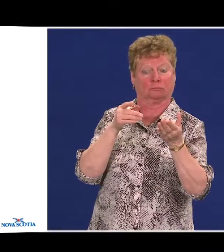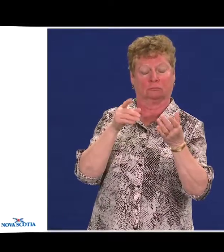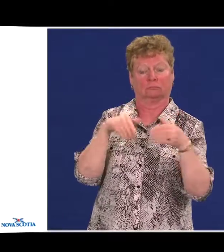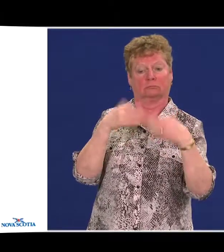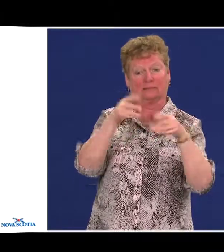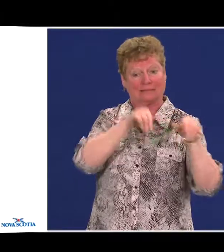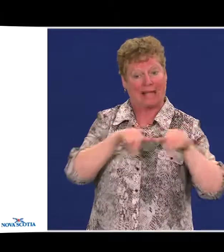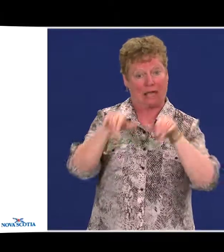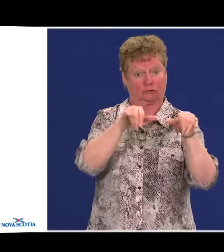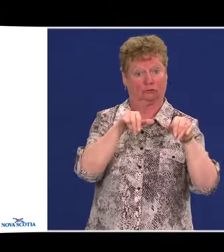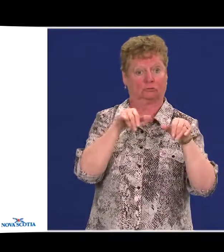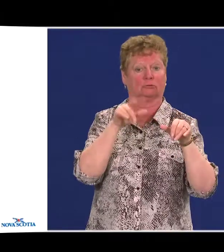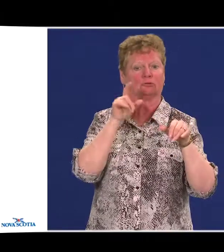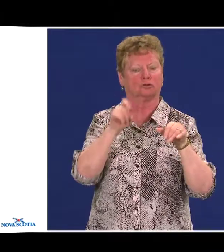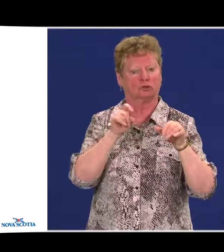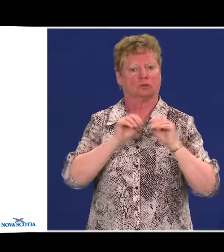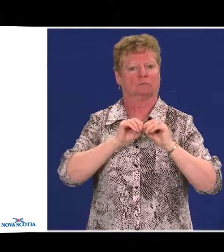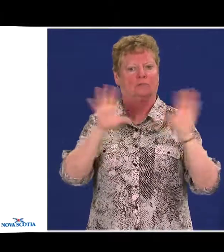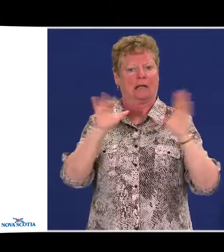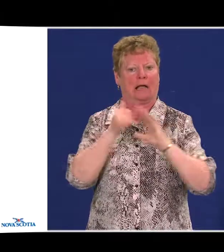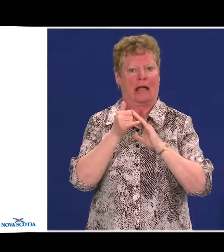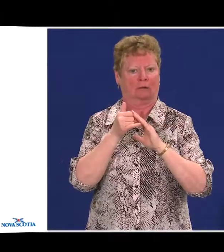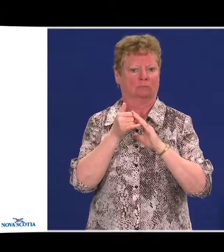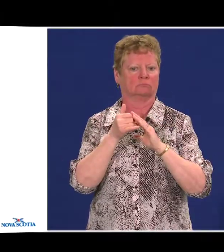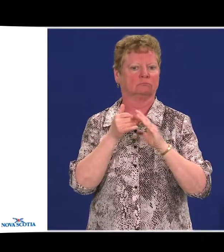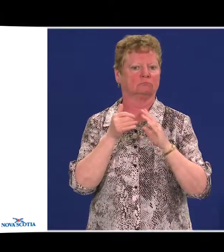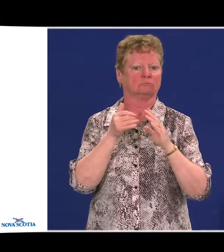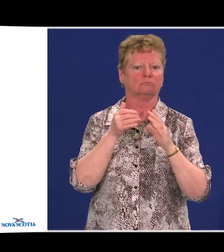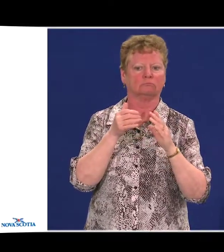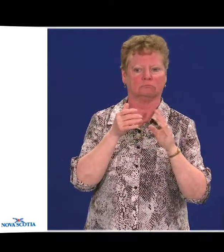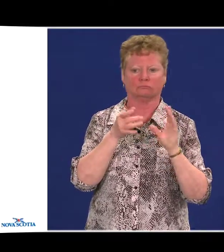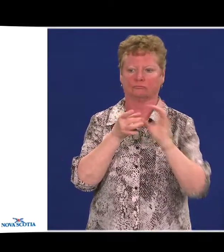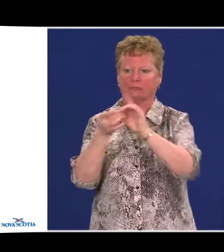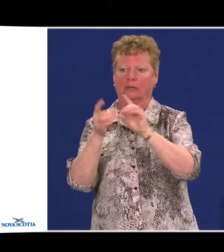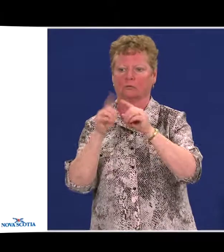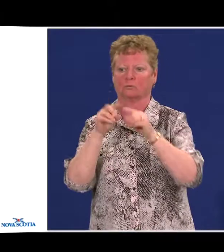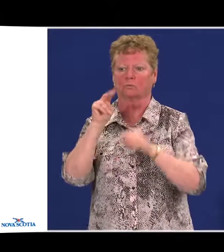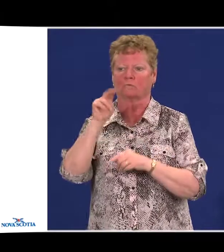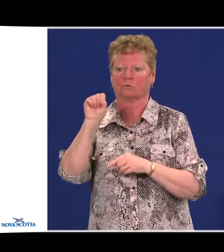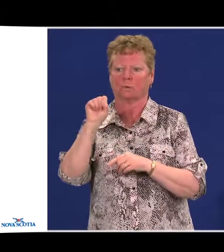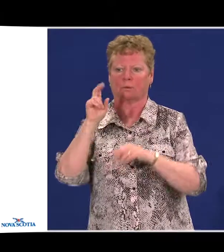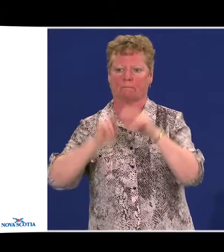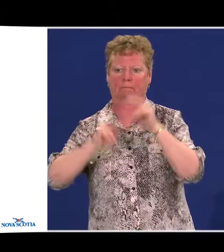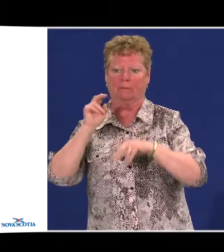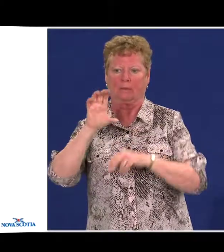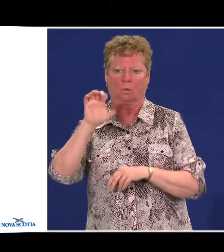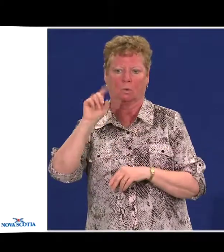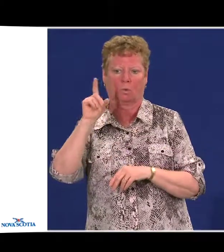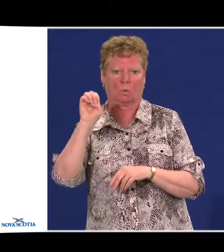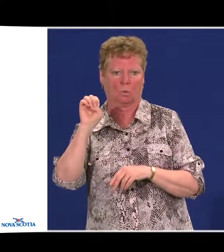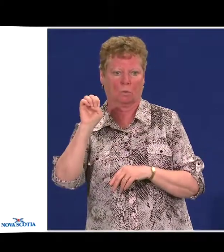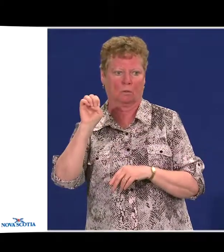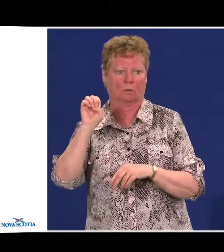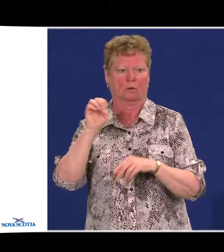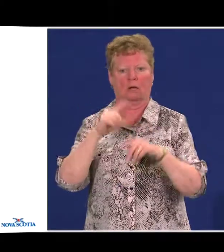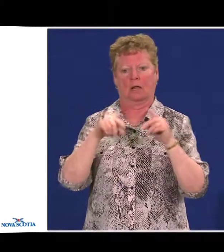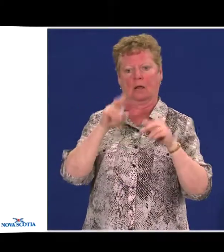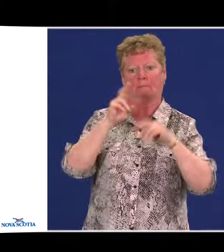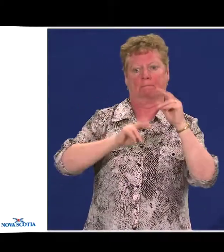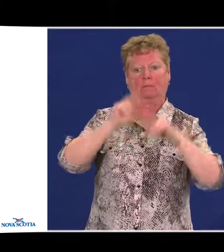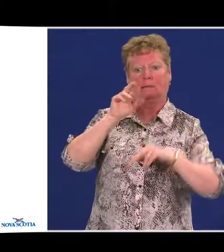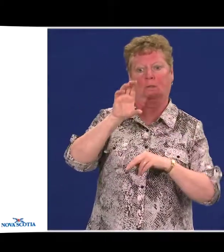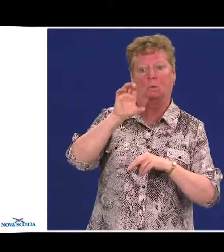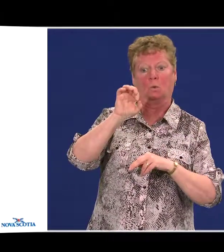how they would interact with provisions of the Nova Scotia built environment, building code and the building code act.